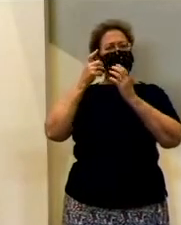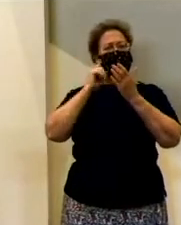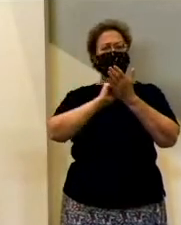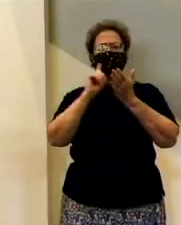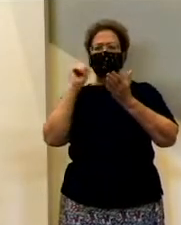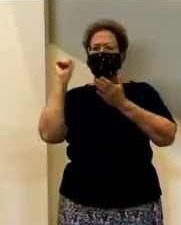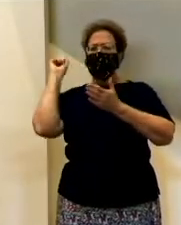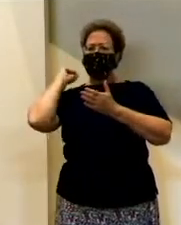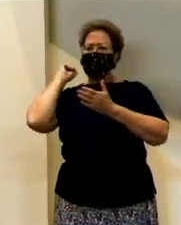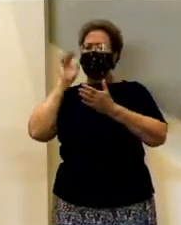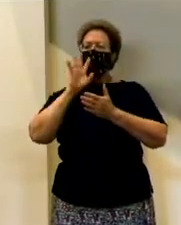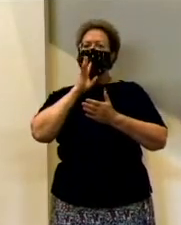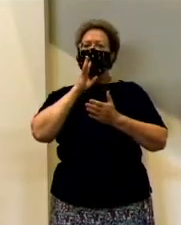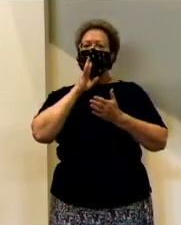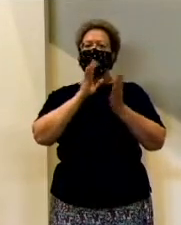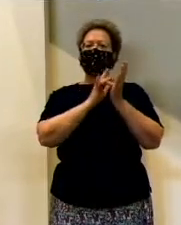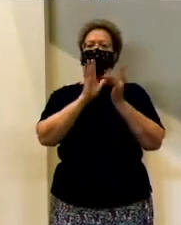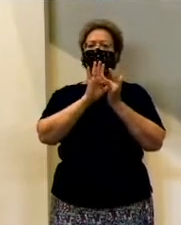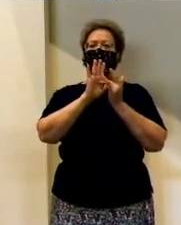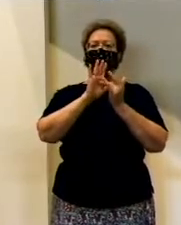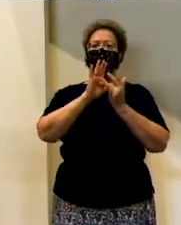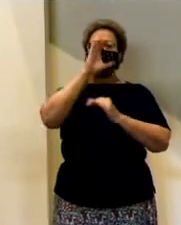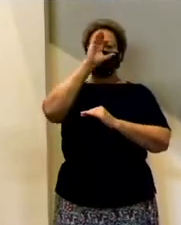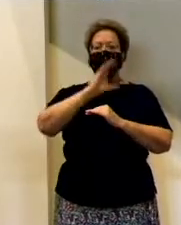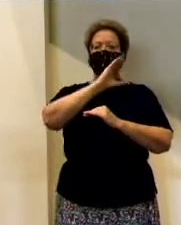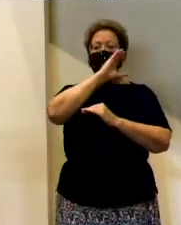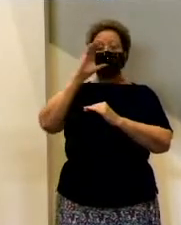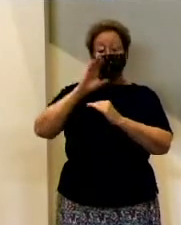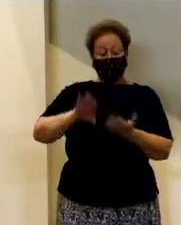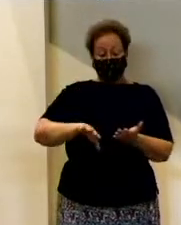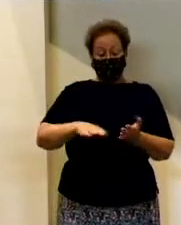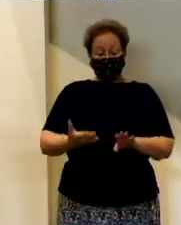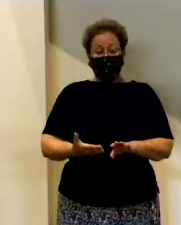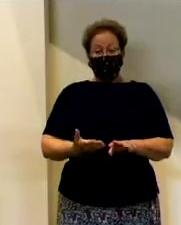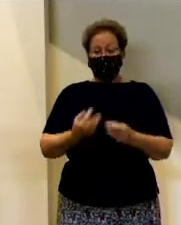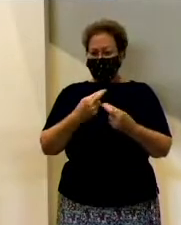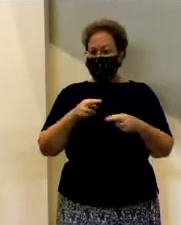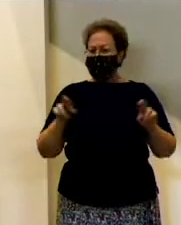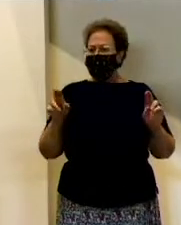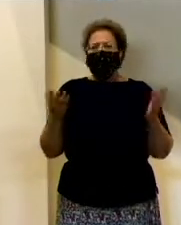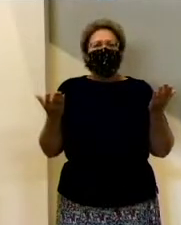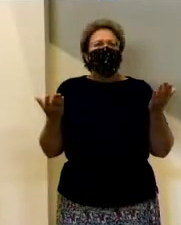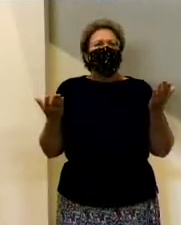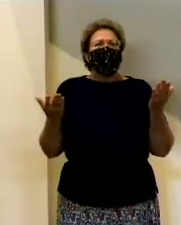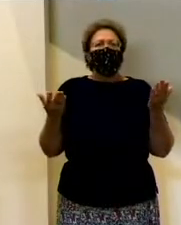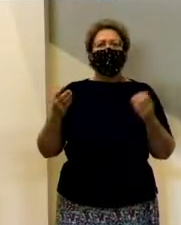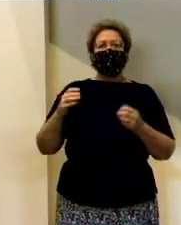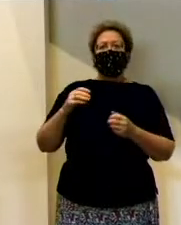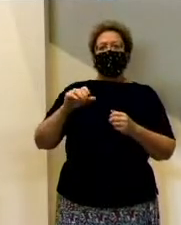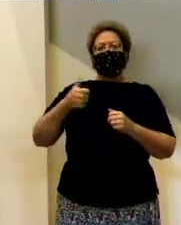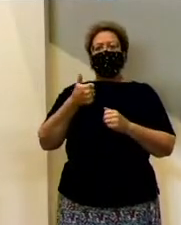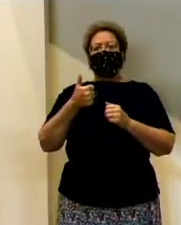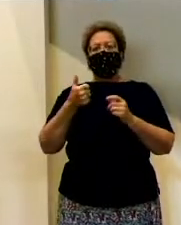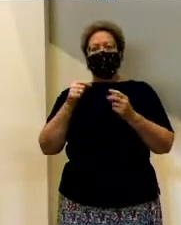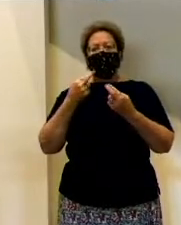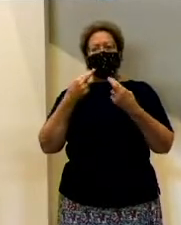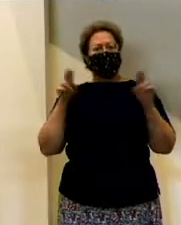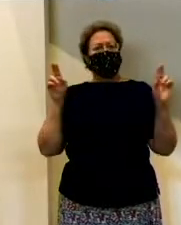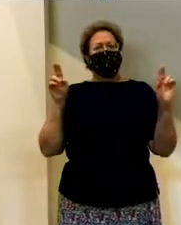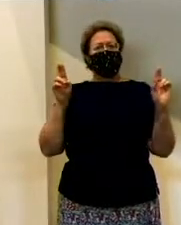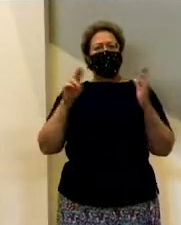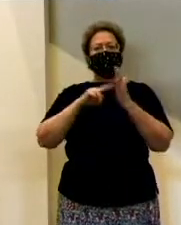we talked about how Christ's death on the cross was our redemption. So what's this talk now about our redemption being at the end of the